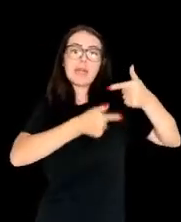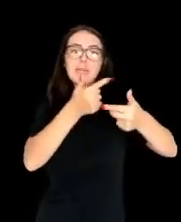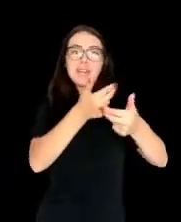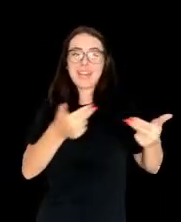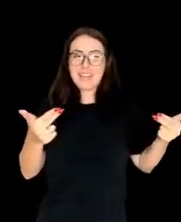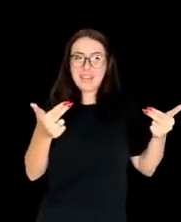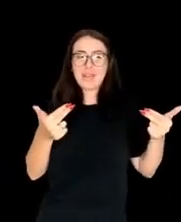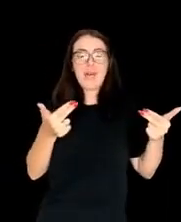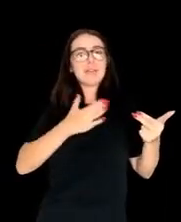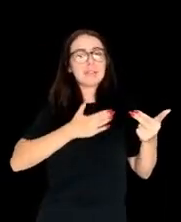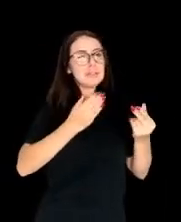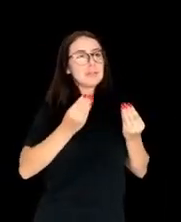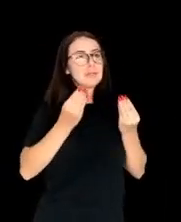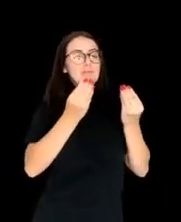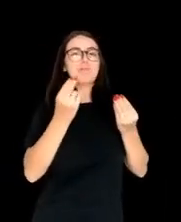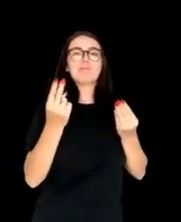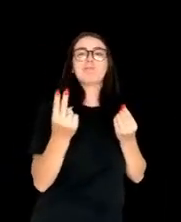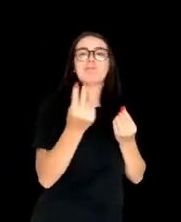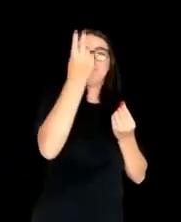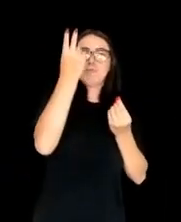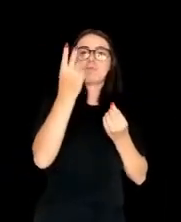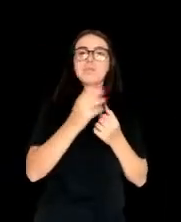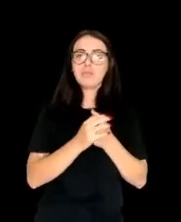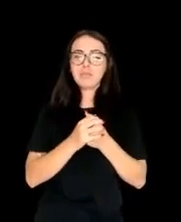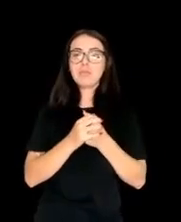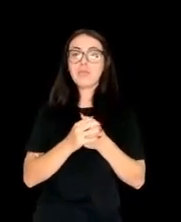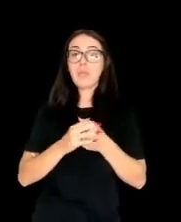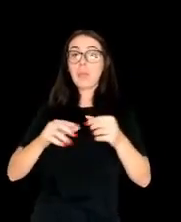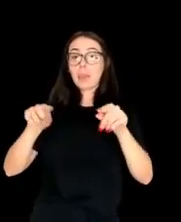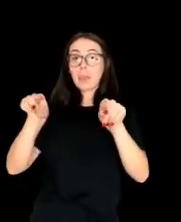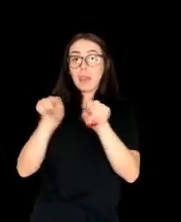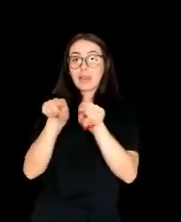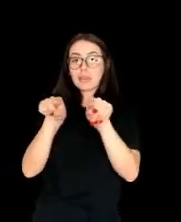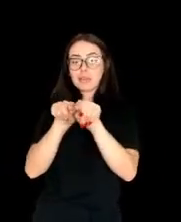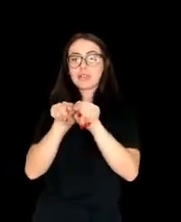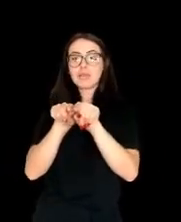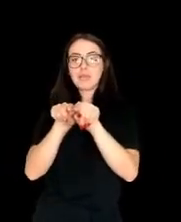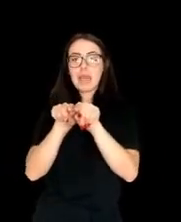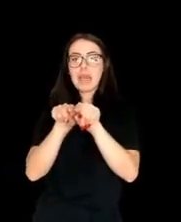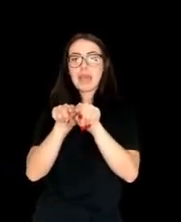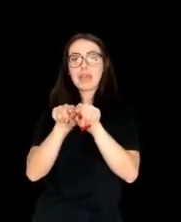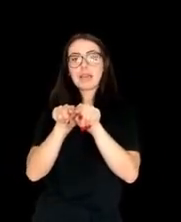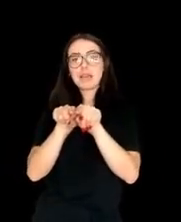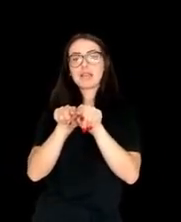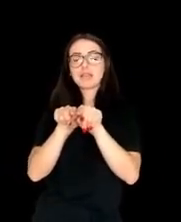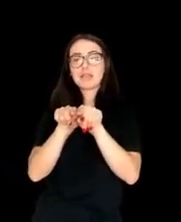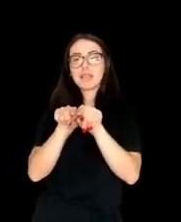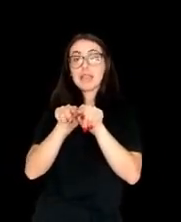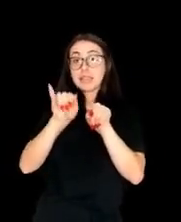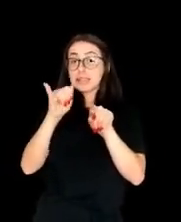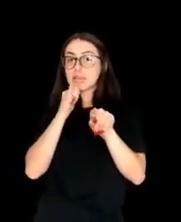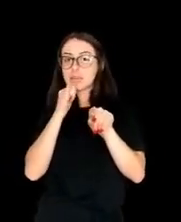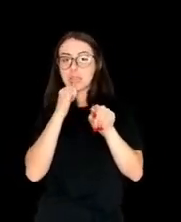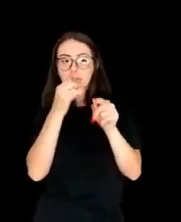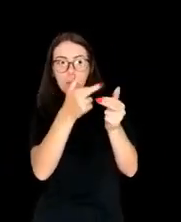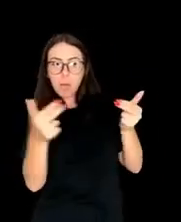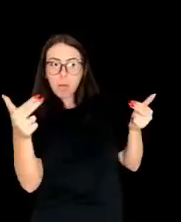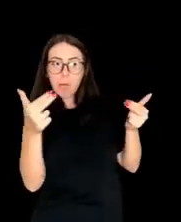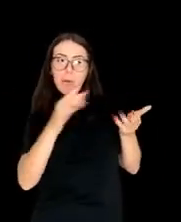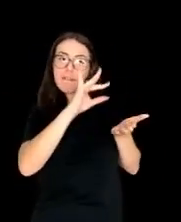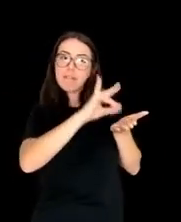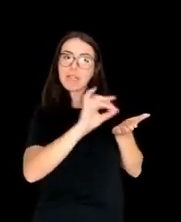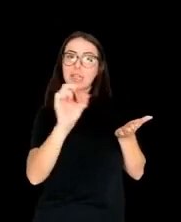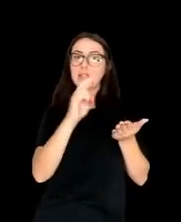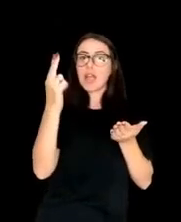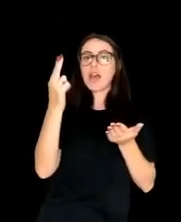you know, to clarify if a claim is true or not, rather than seeing it as one of the causes, right? We're allowed